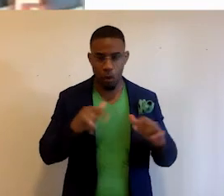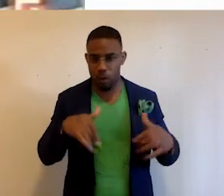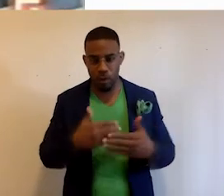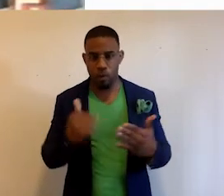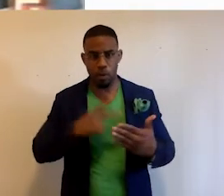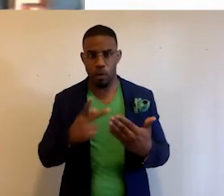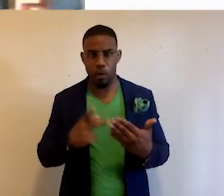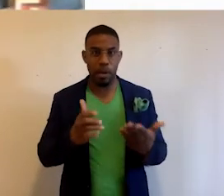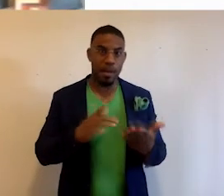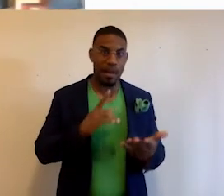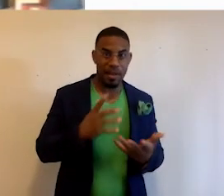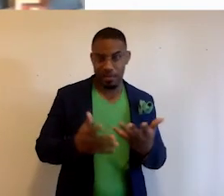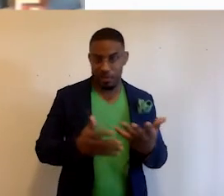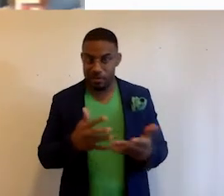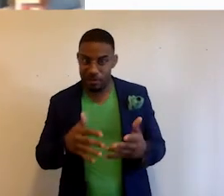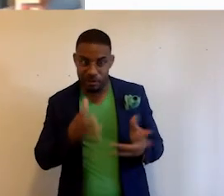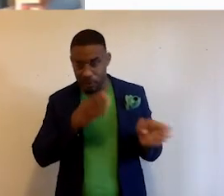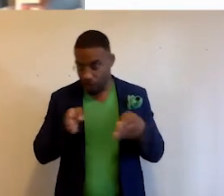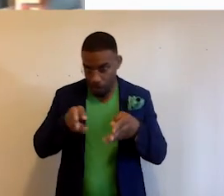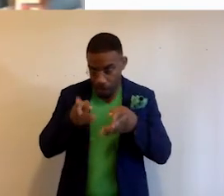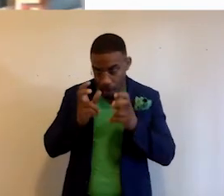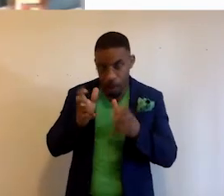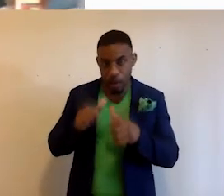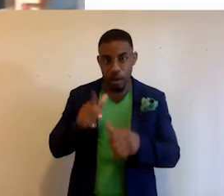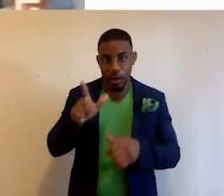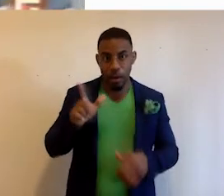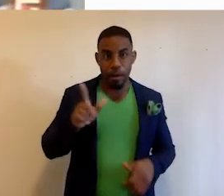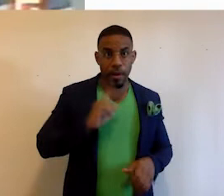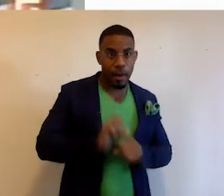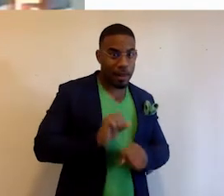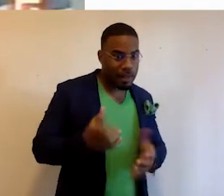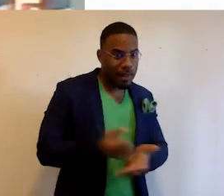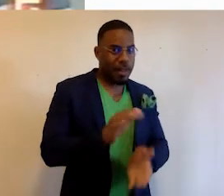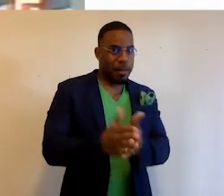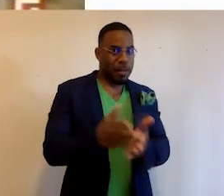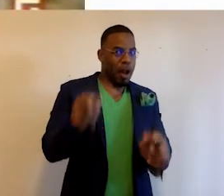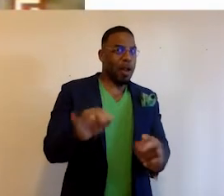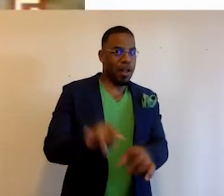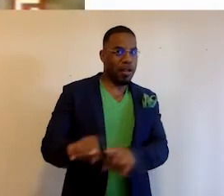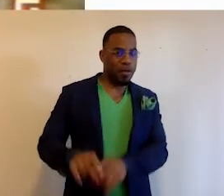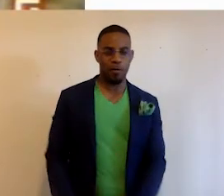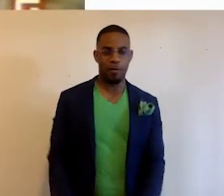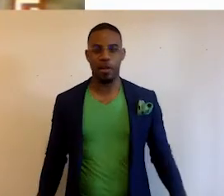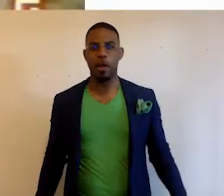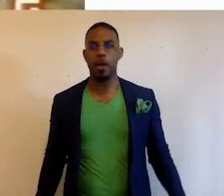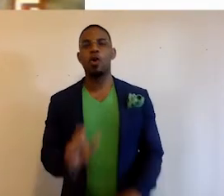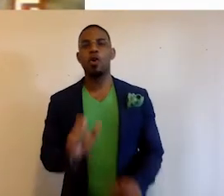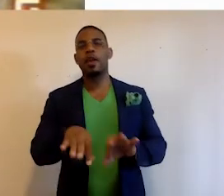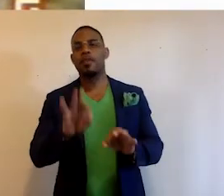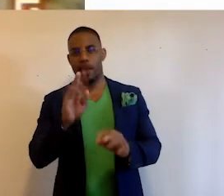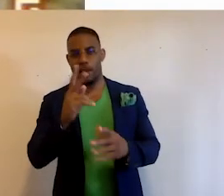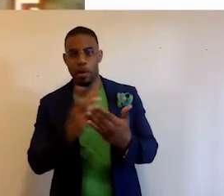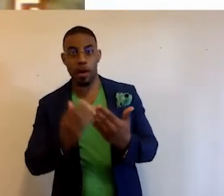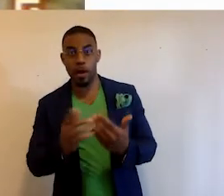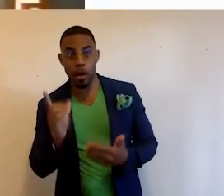program a little, they might, you know, go down to the library and actually get the book and look at that, too. You can find the program